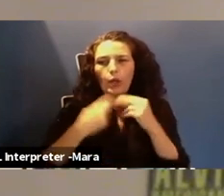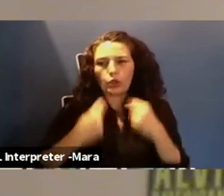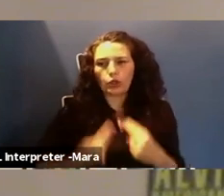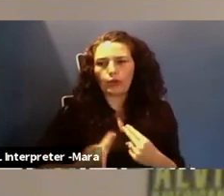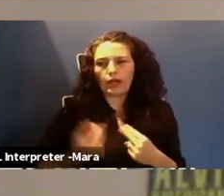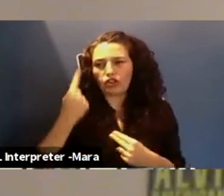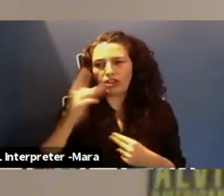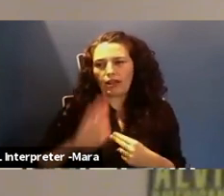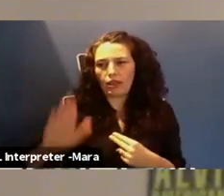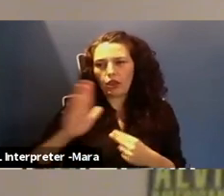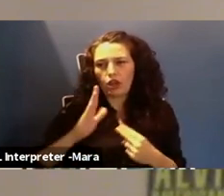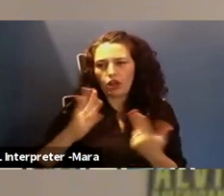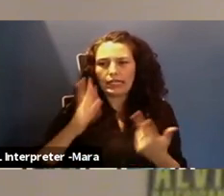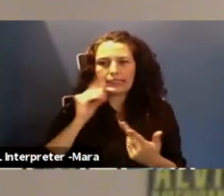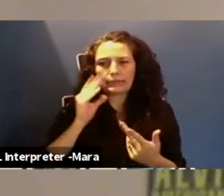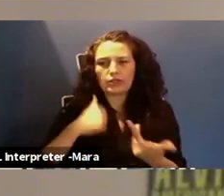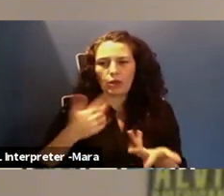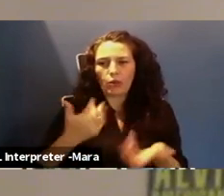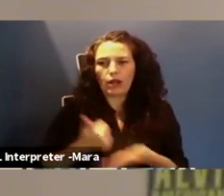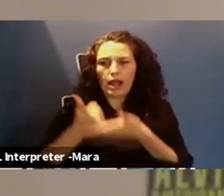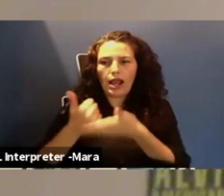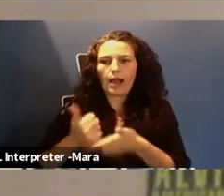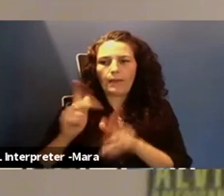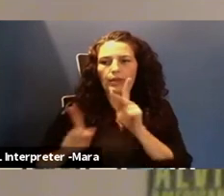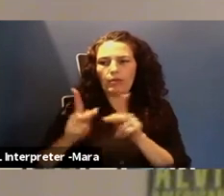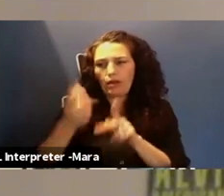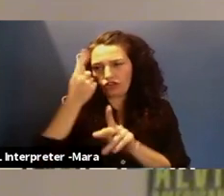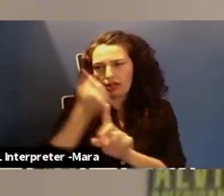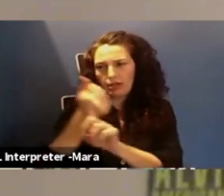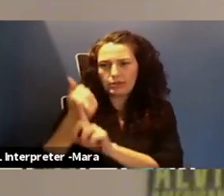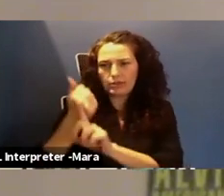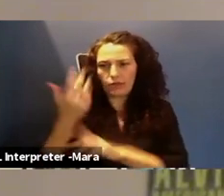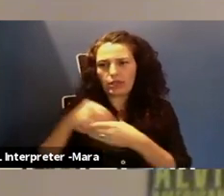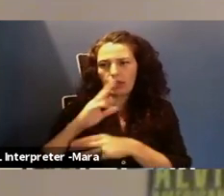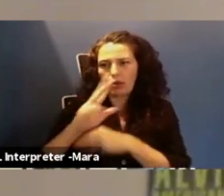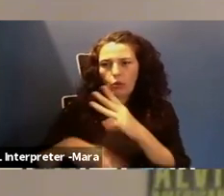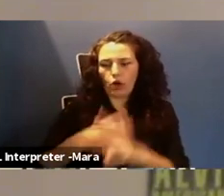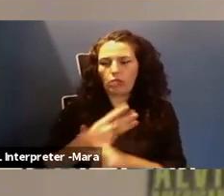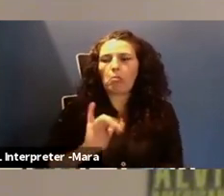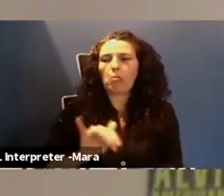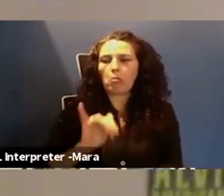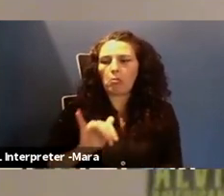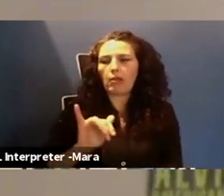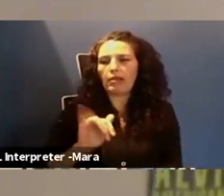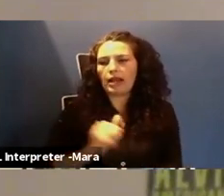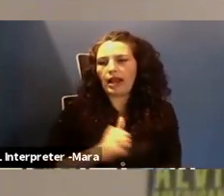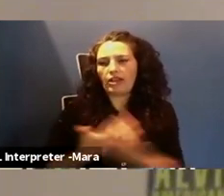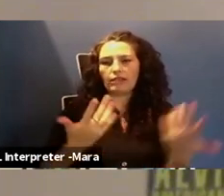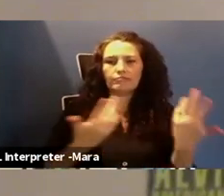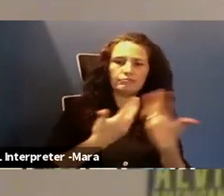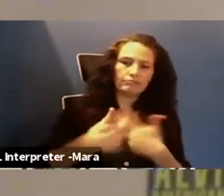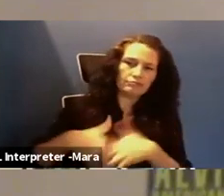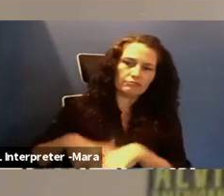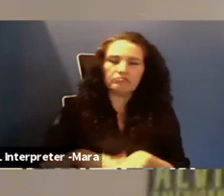I wanted to help people better understand themselves in their world. Um, then it all kind of came together. And